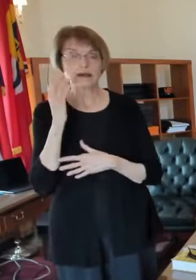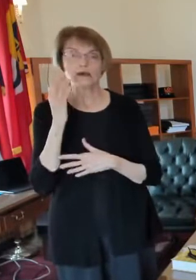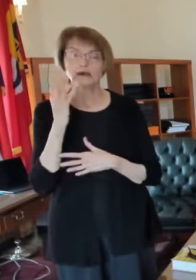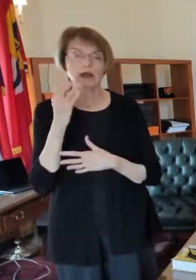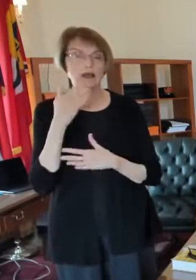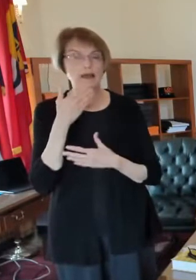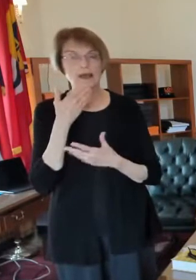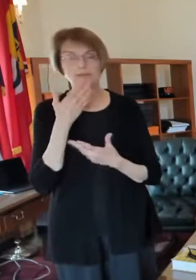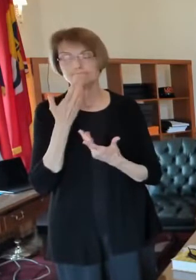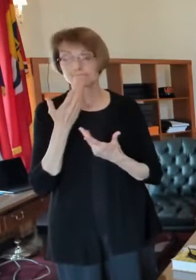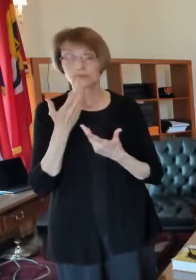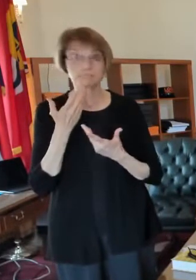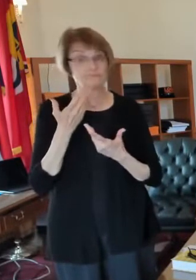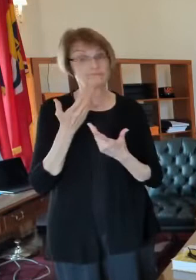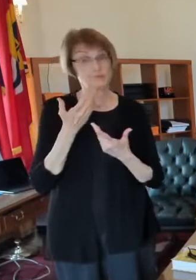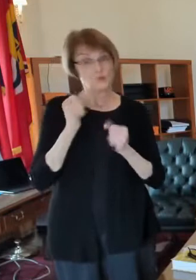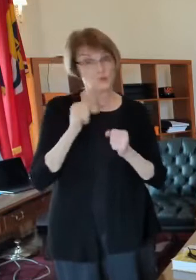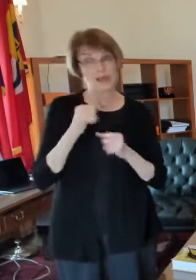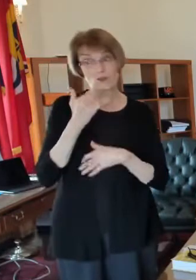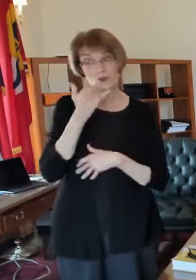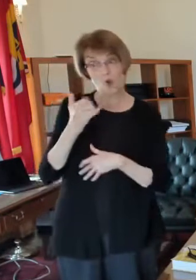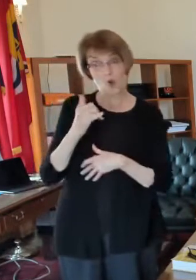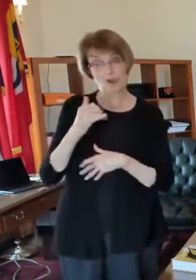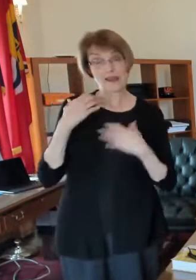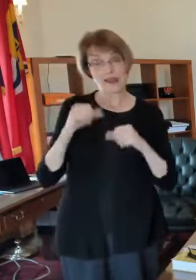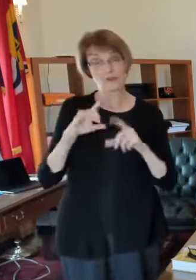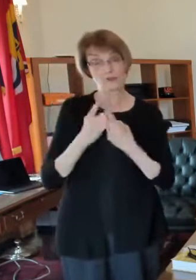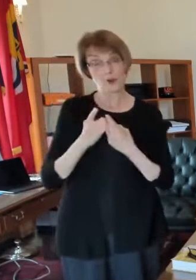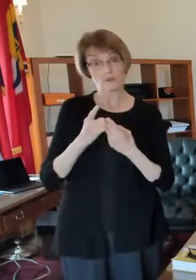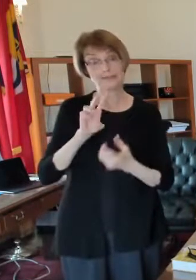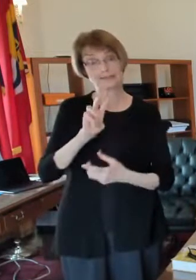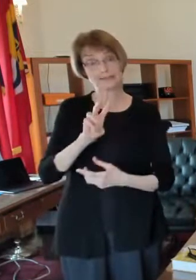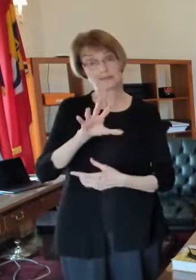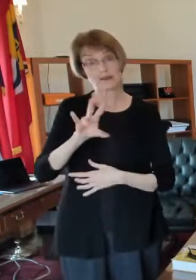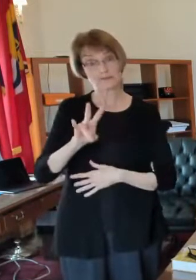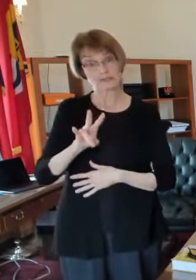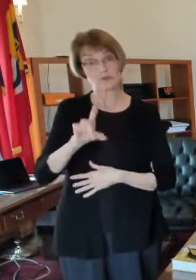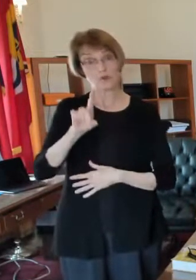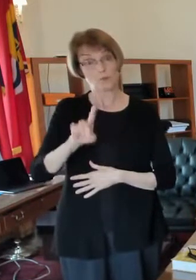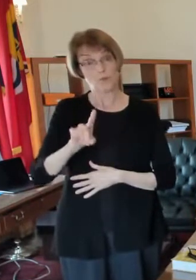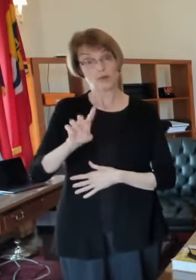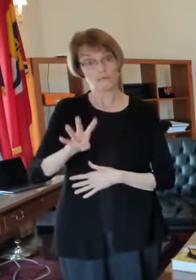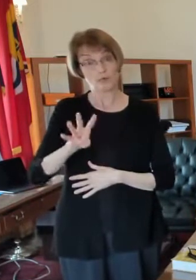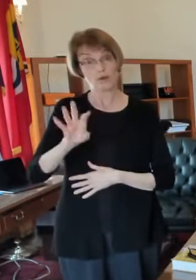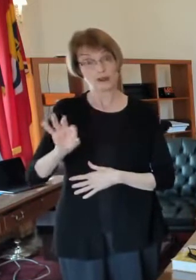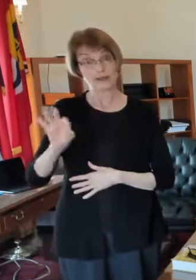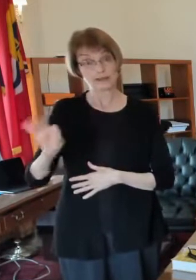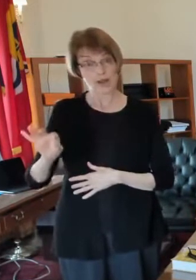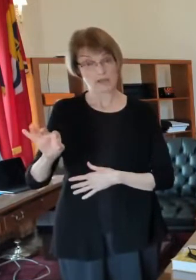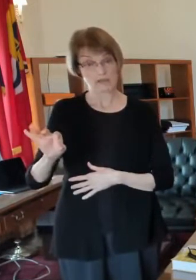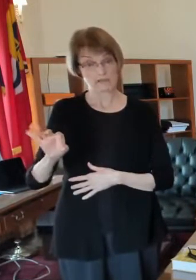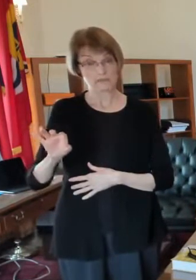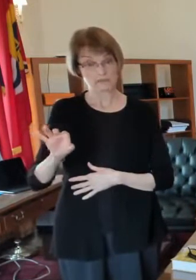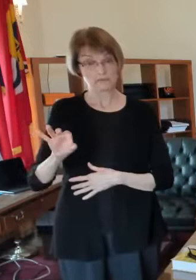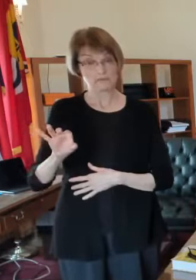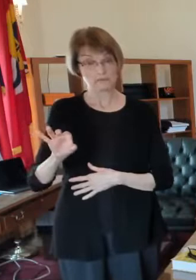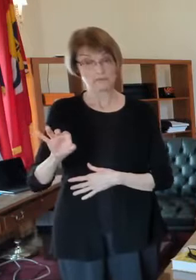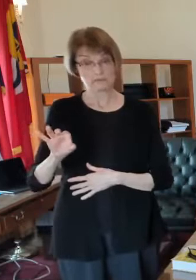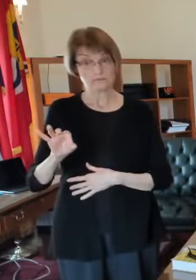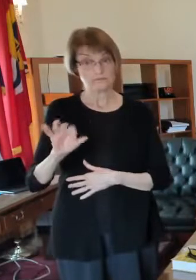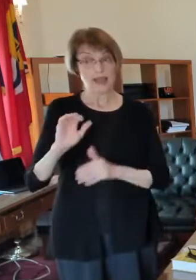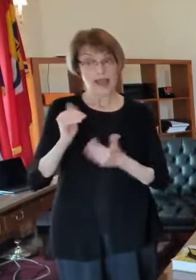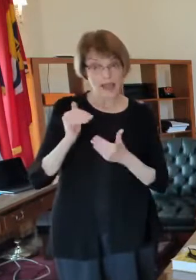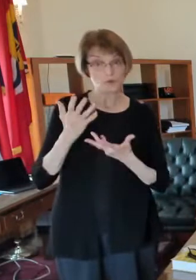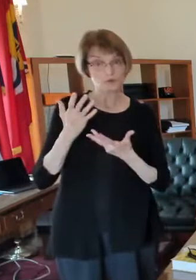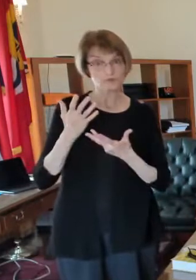many times but you may call the health department 657-1499 if that if in order to get